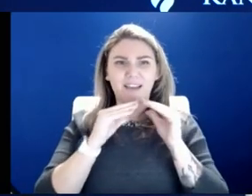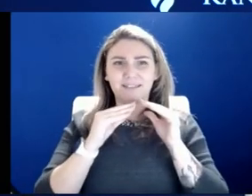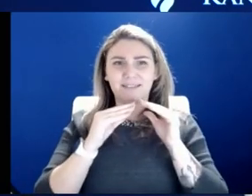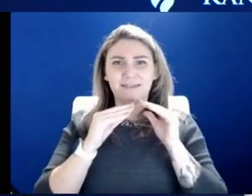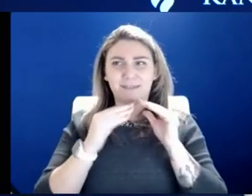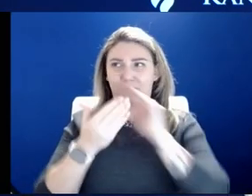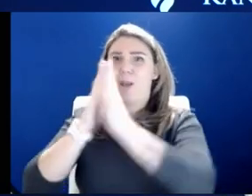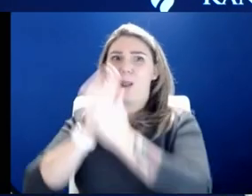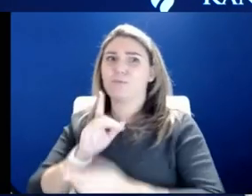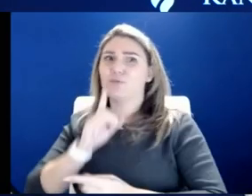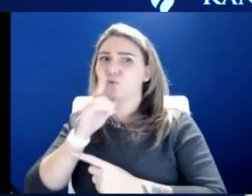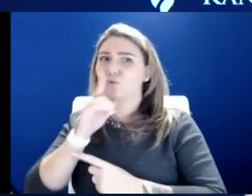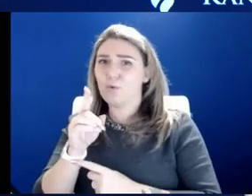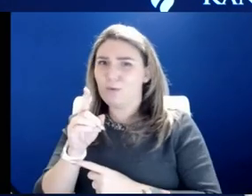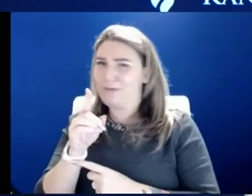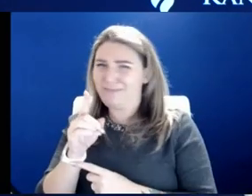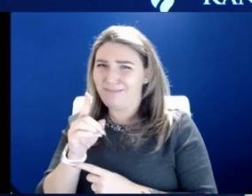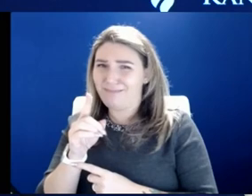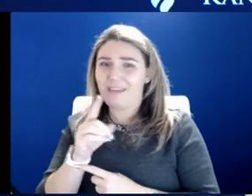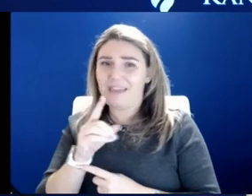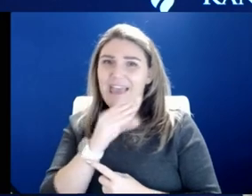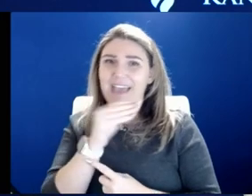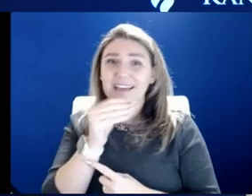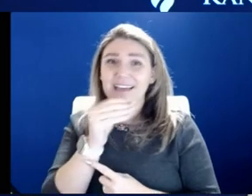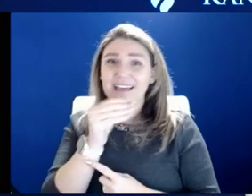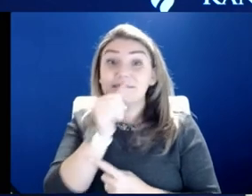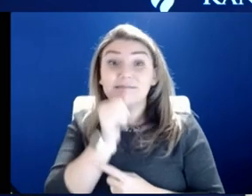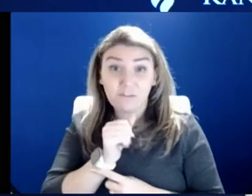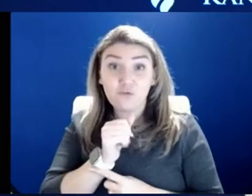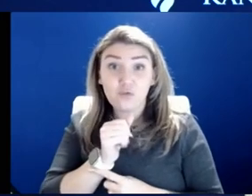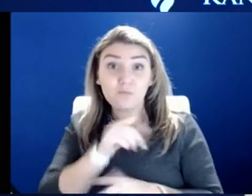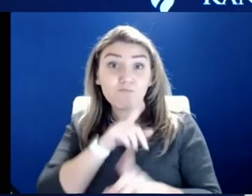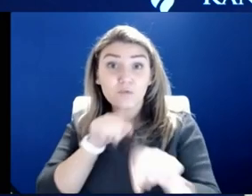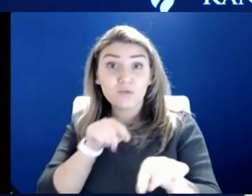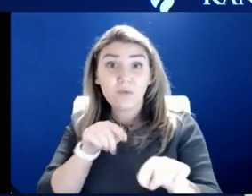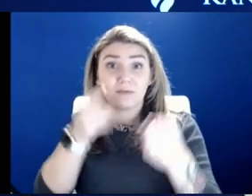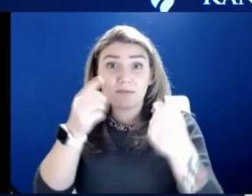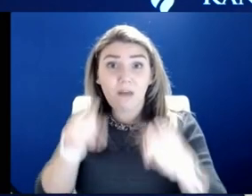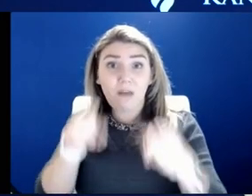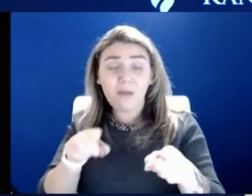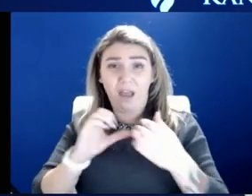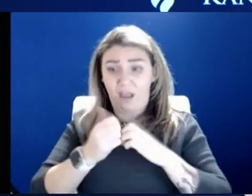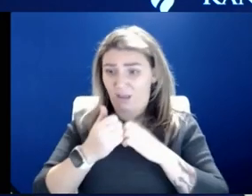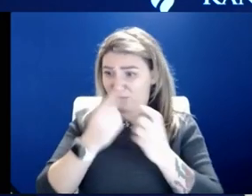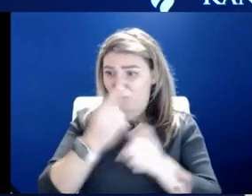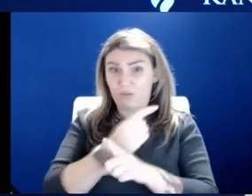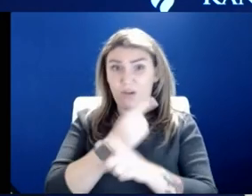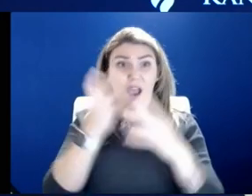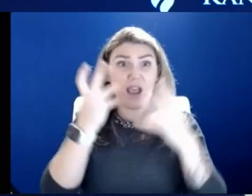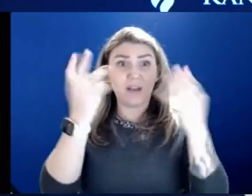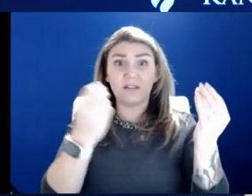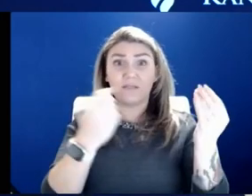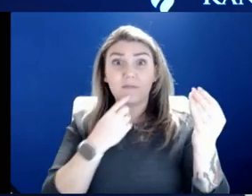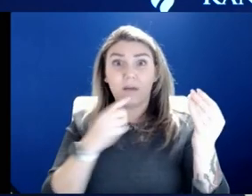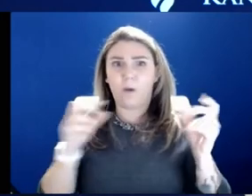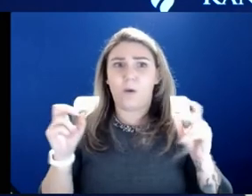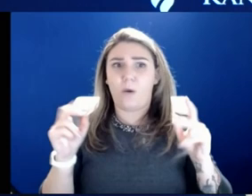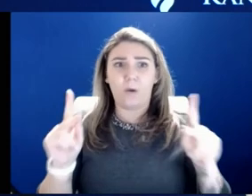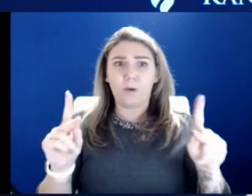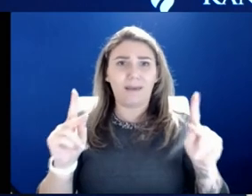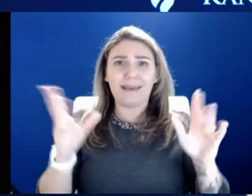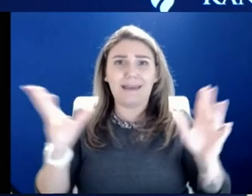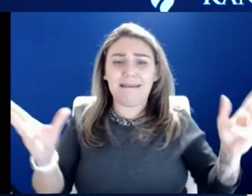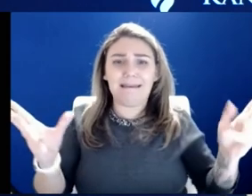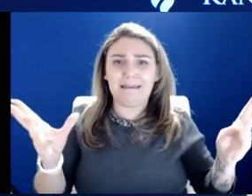suffering results. And we, I don't know how we correct that outside of saying, okay, well, let's just, we're going to just, at least